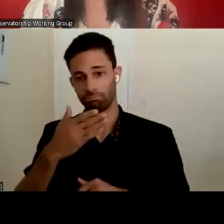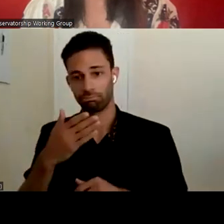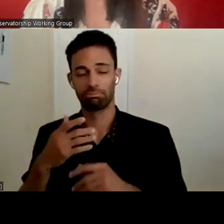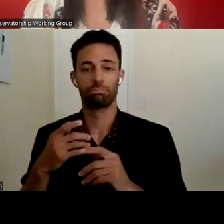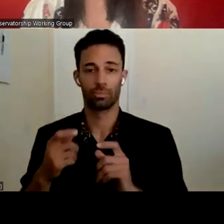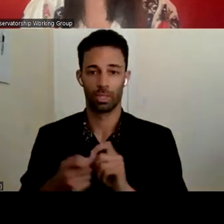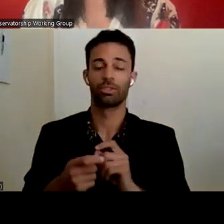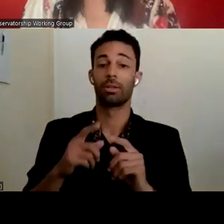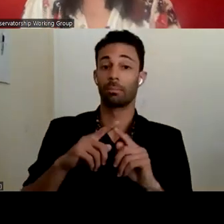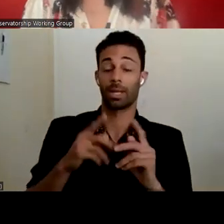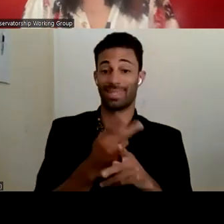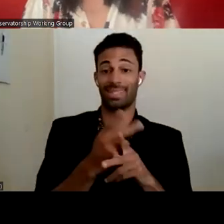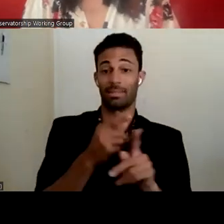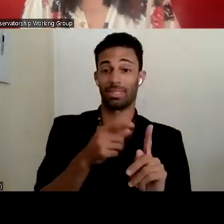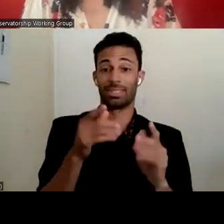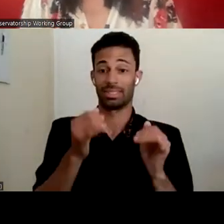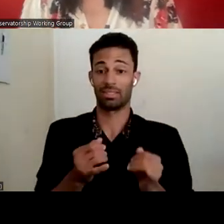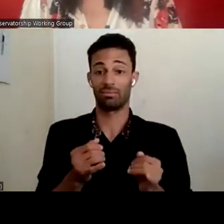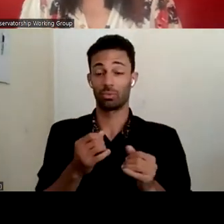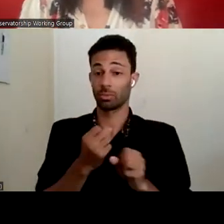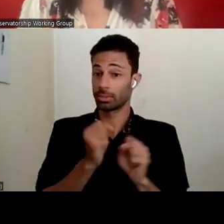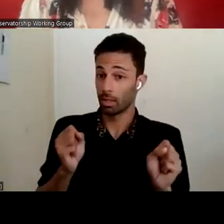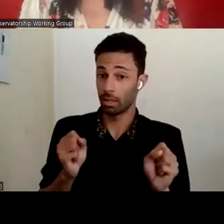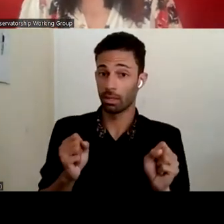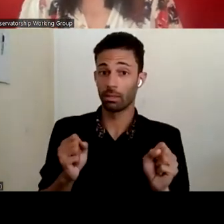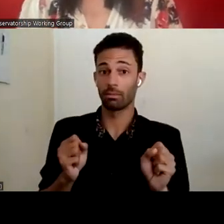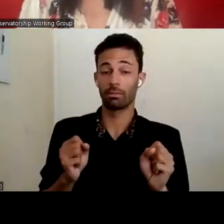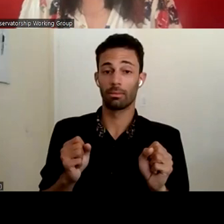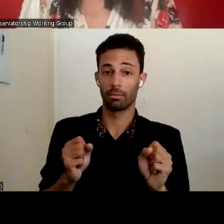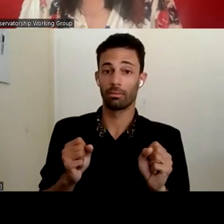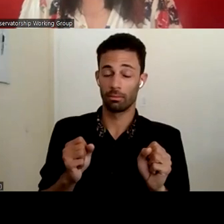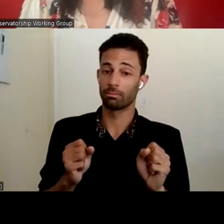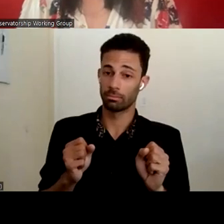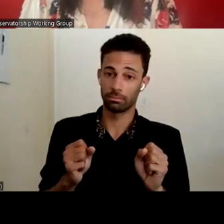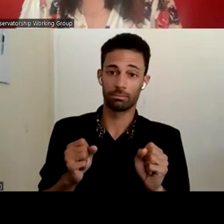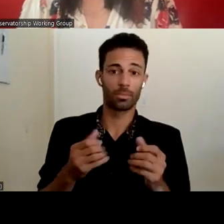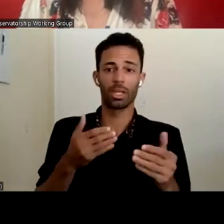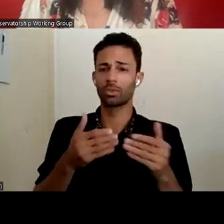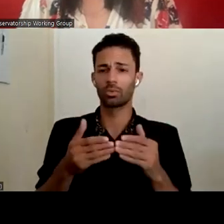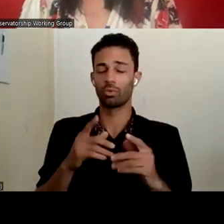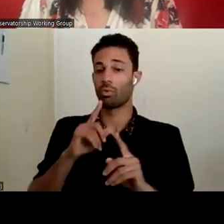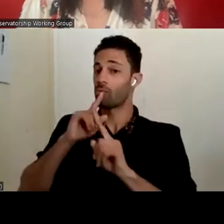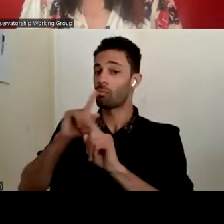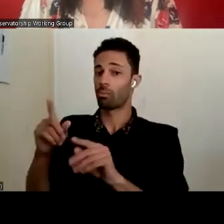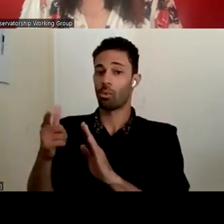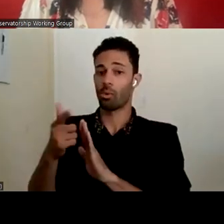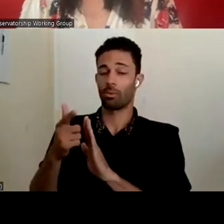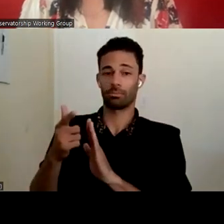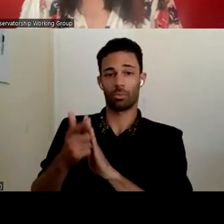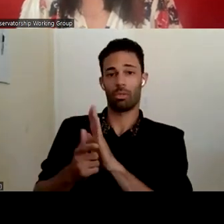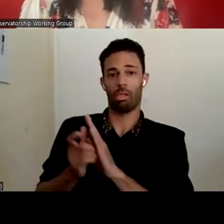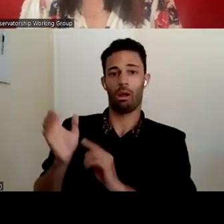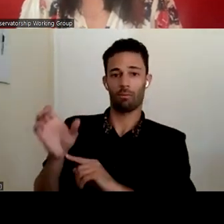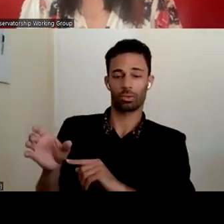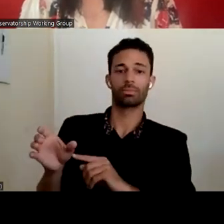individual safe, and that may be that as soon as you report to law enforcement and bring them in,